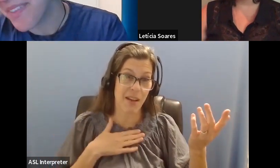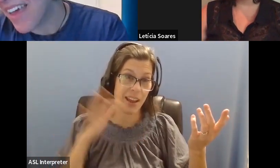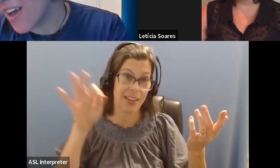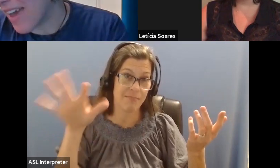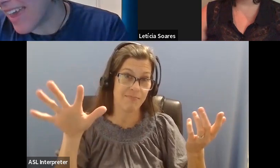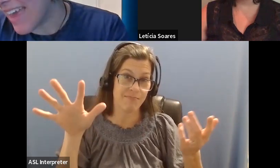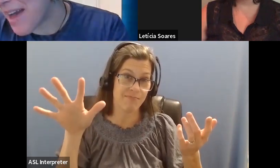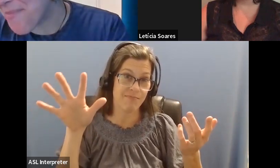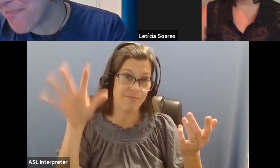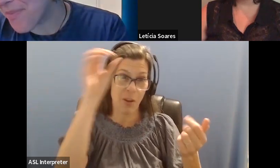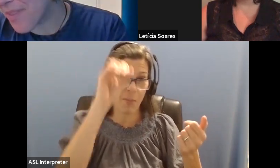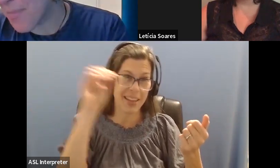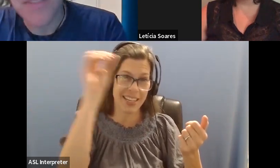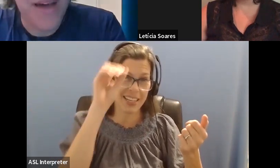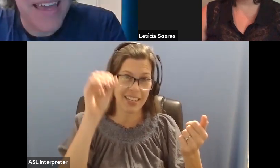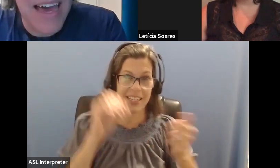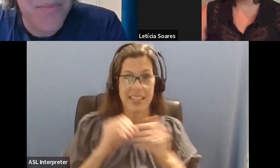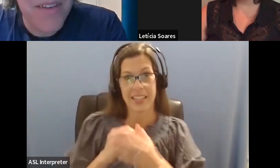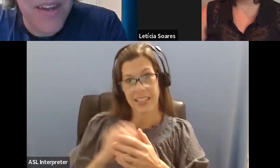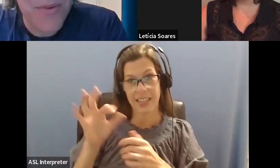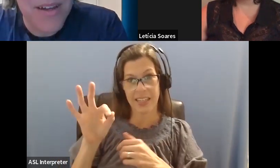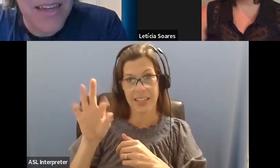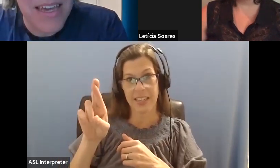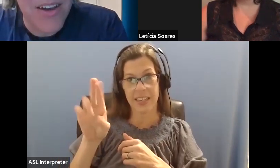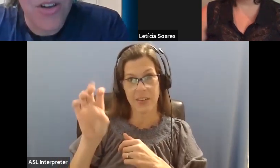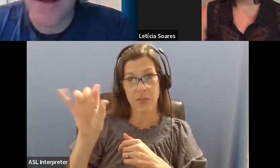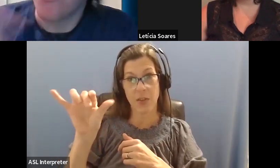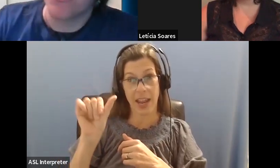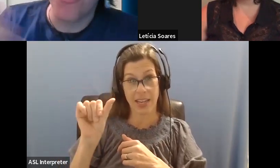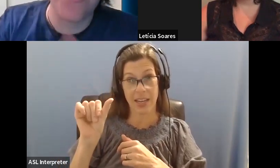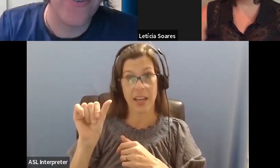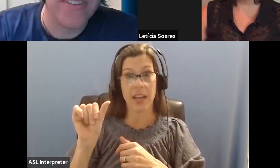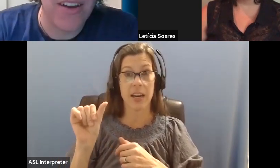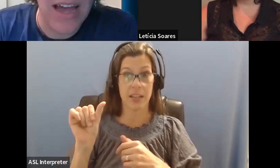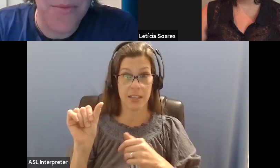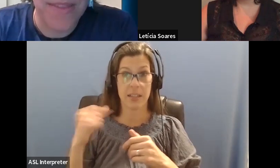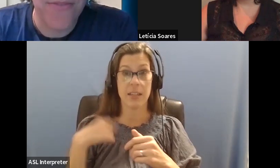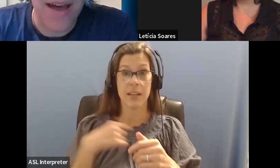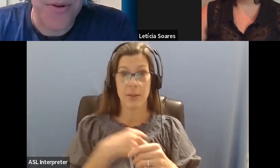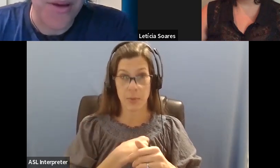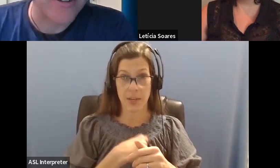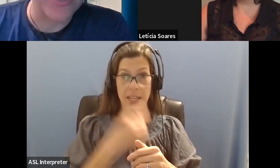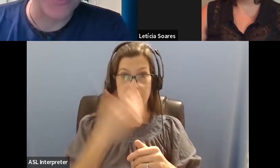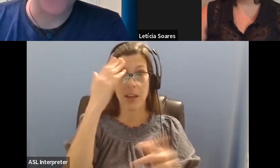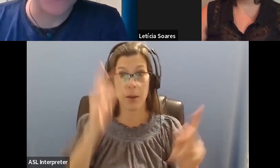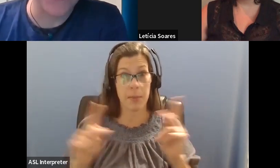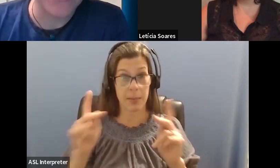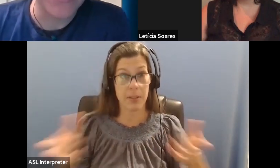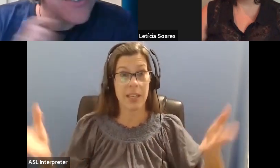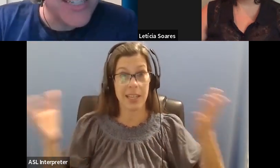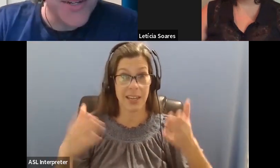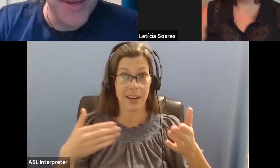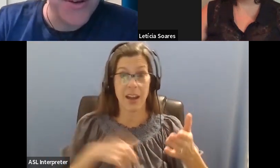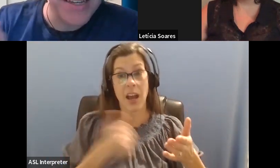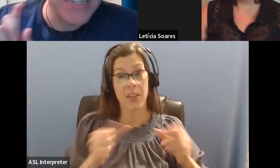Um, okay. Um, by the way, um, if anyone here, I, or we know folks here, um, with fibromyalgia or other chronic